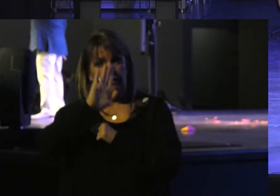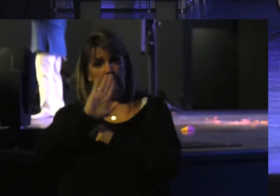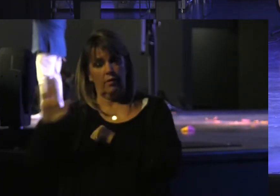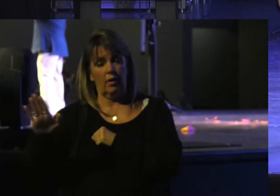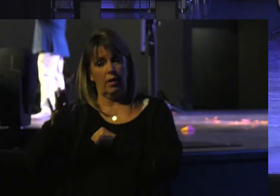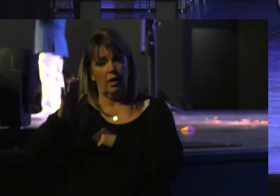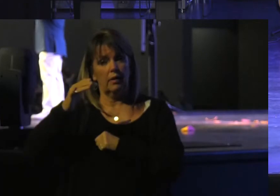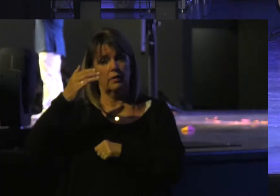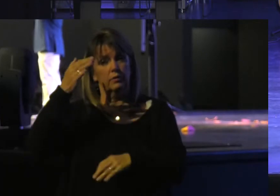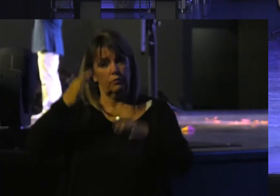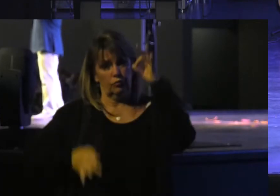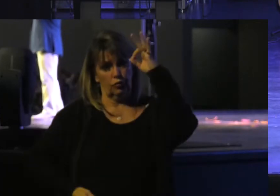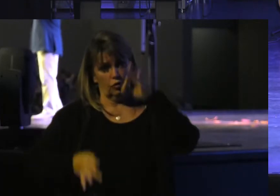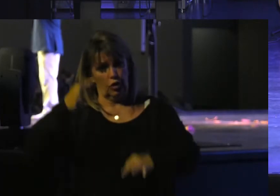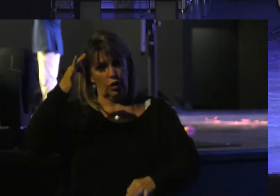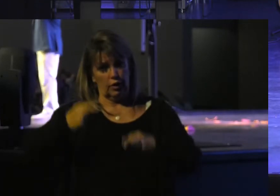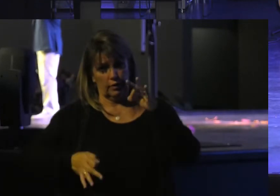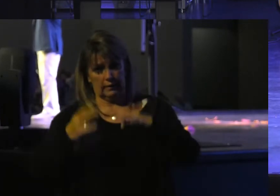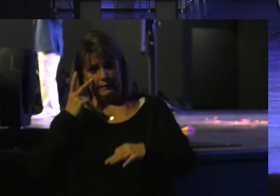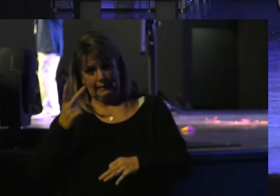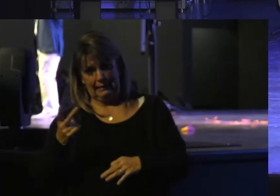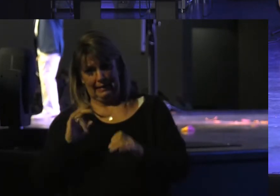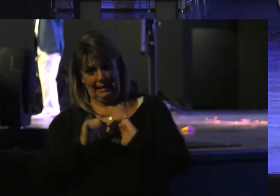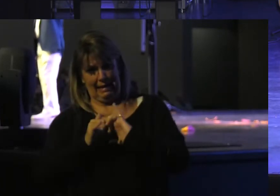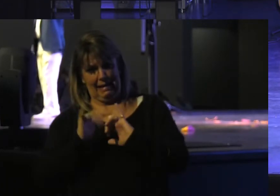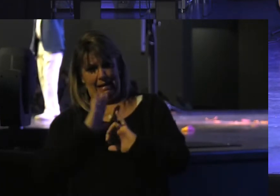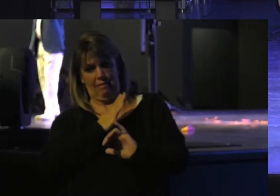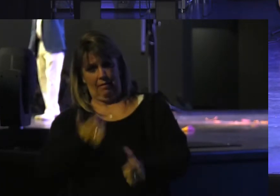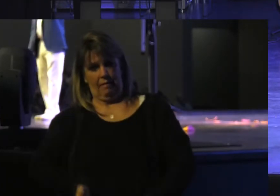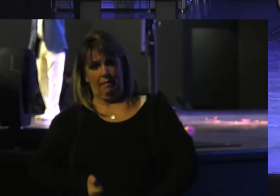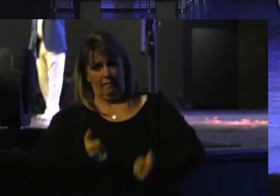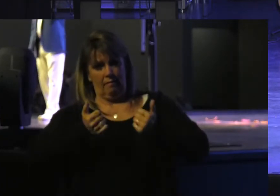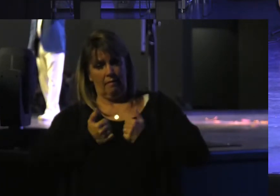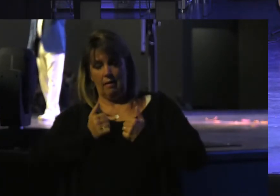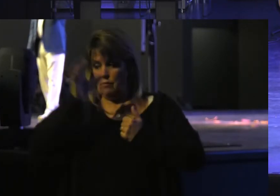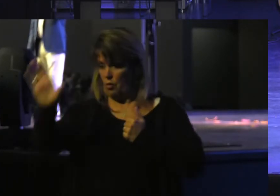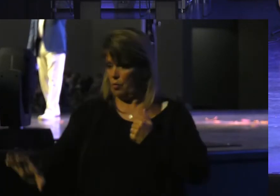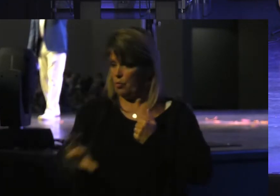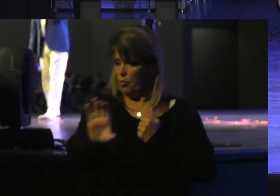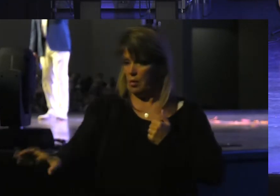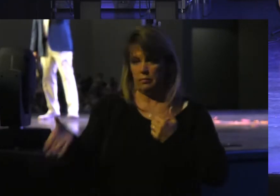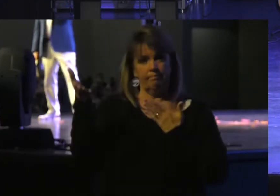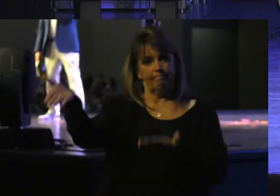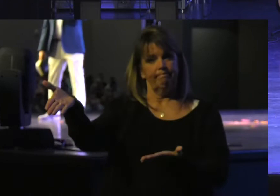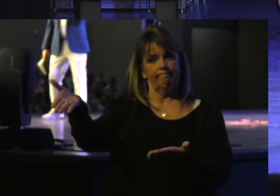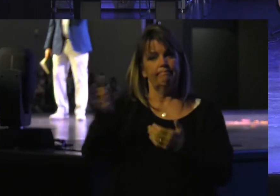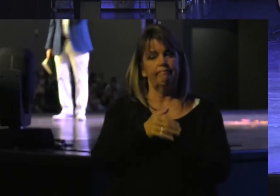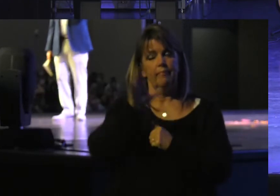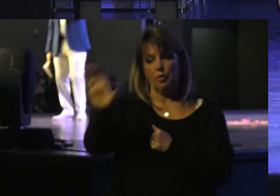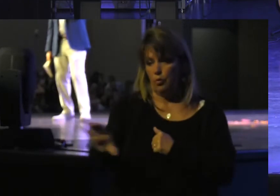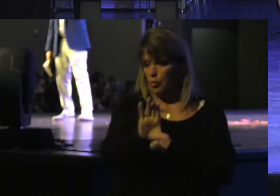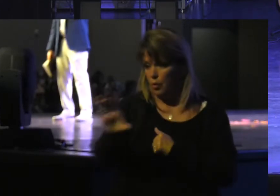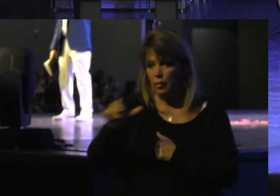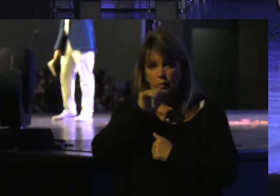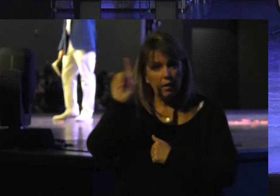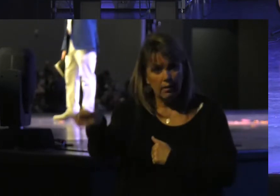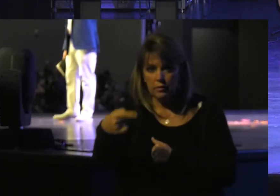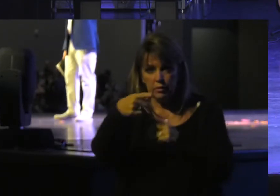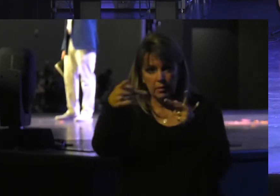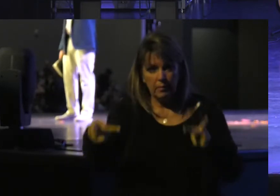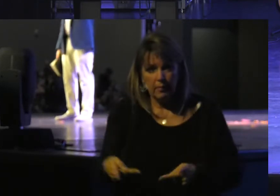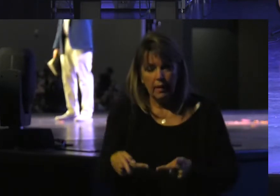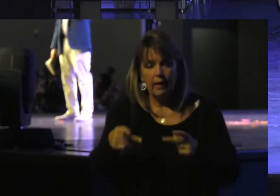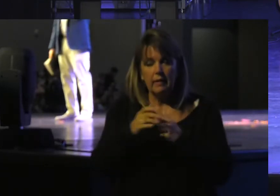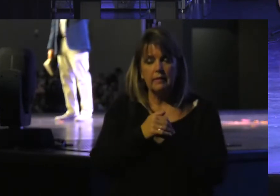Justice Is seen In our Lives On the Cross You see The cross Is not just The place